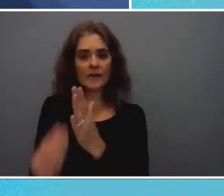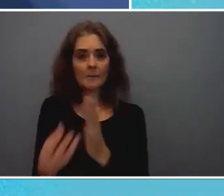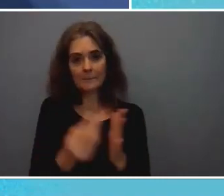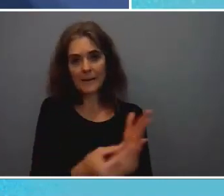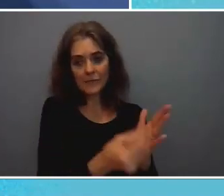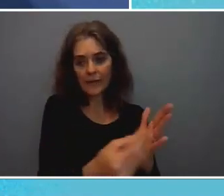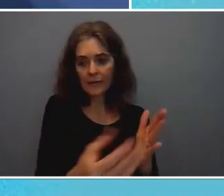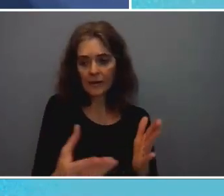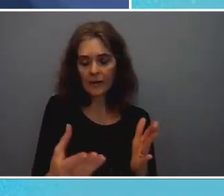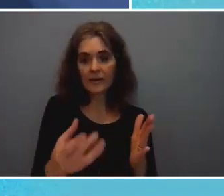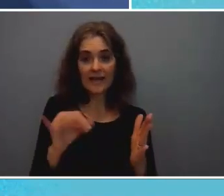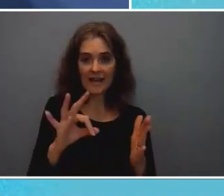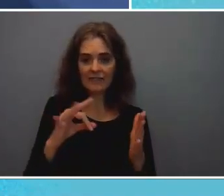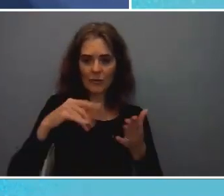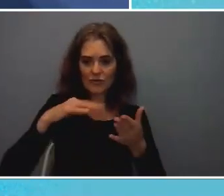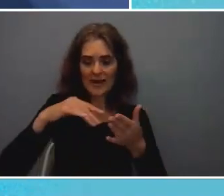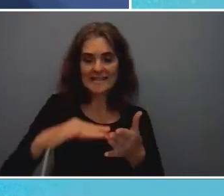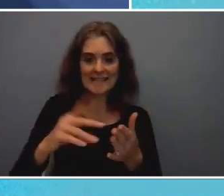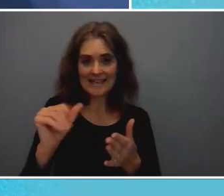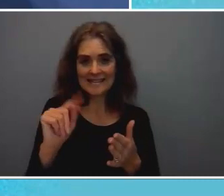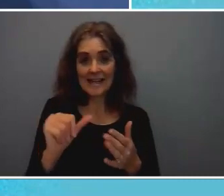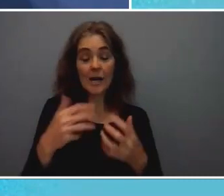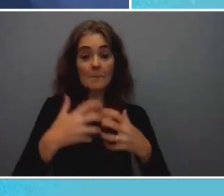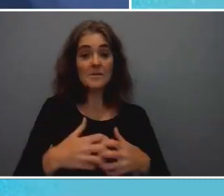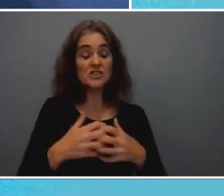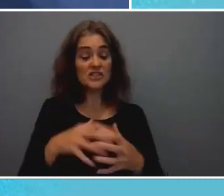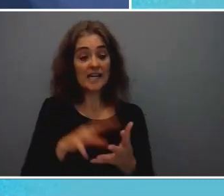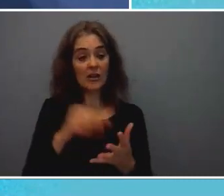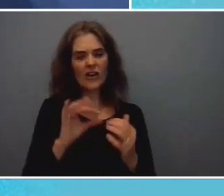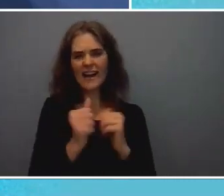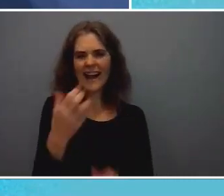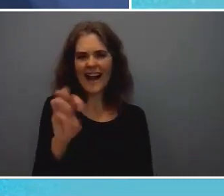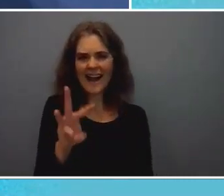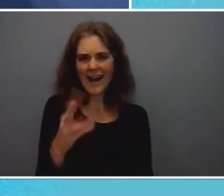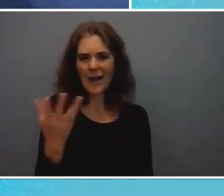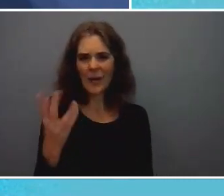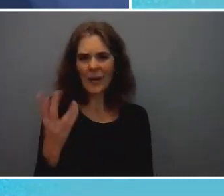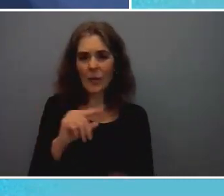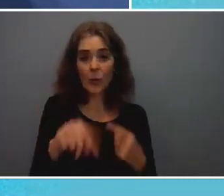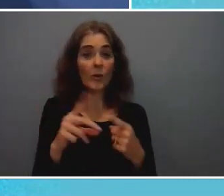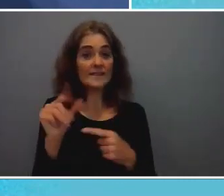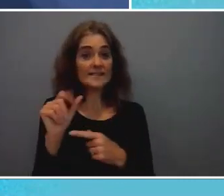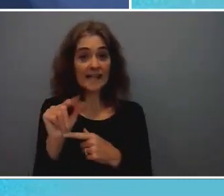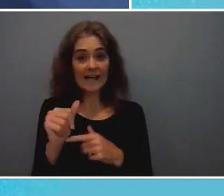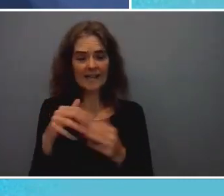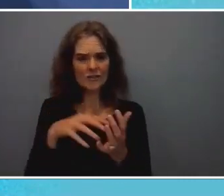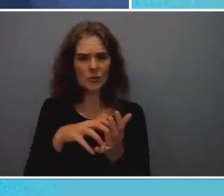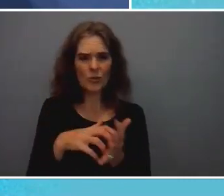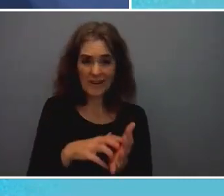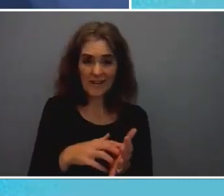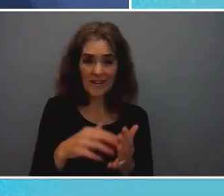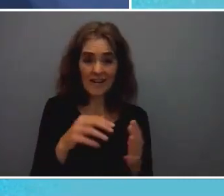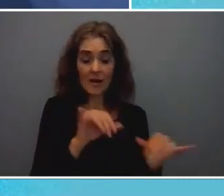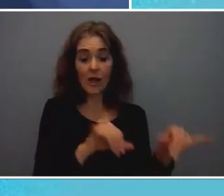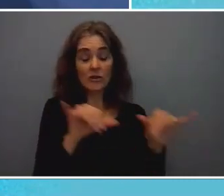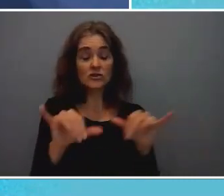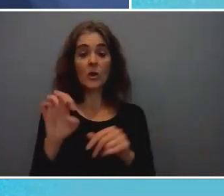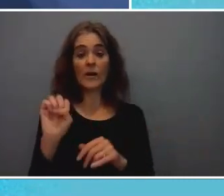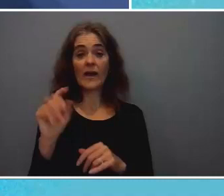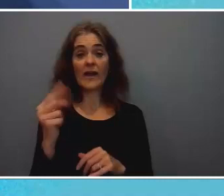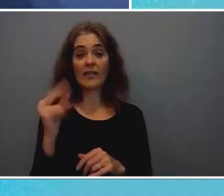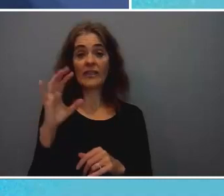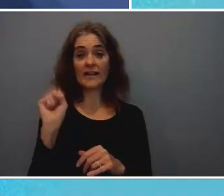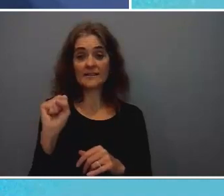machine learning happen when data is so weak similarly in the ethics field machine ethics is a as a well